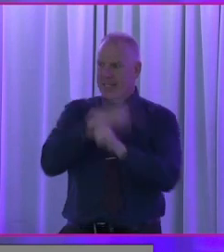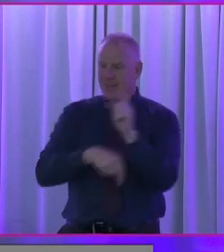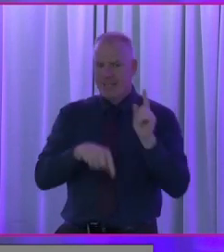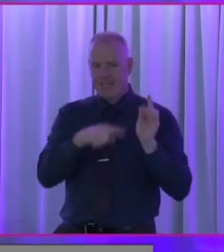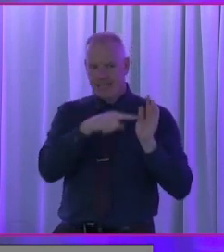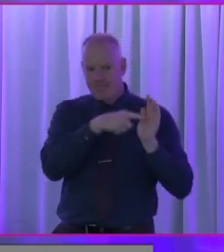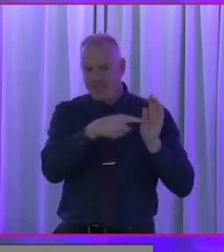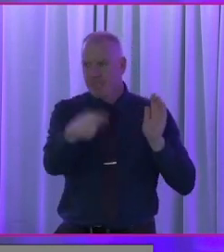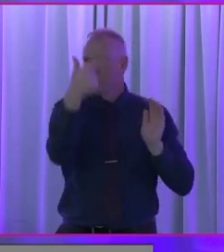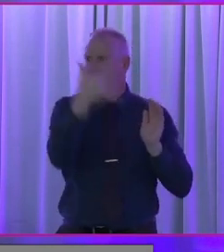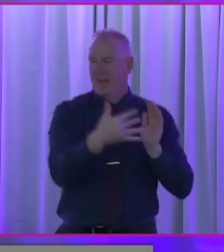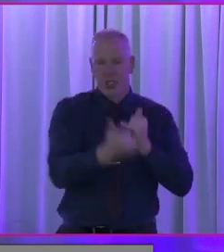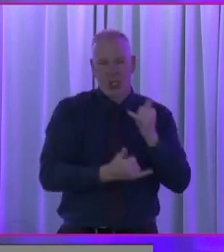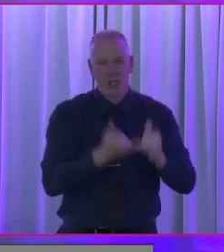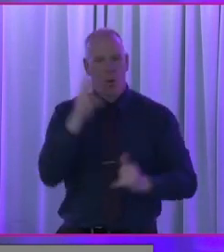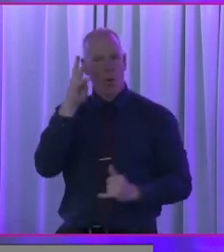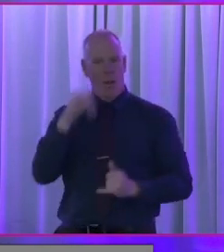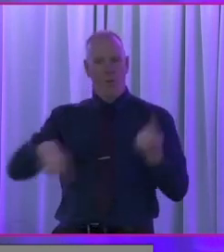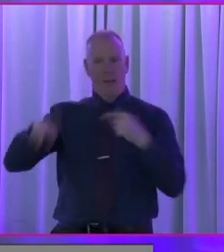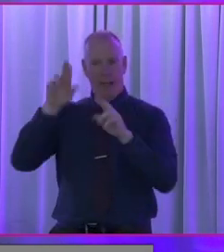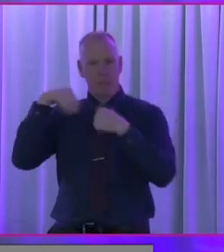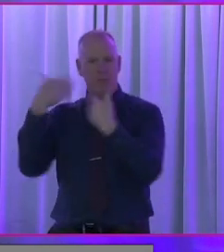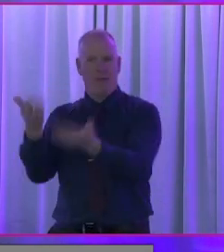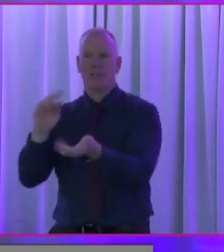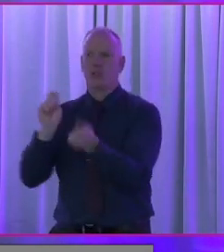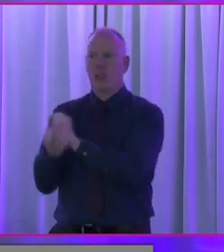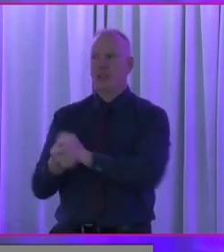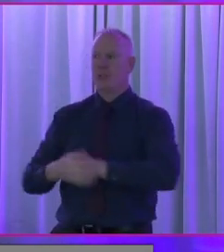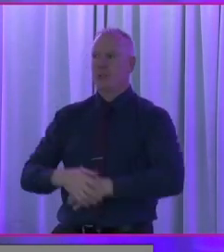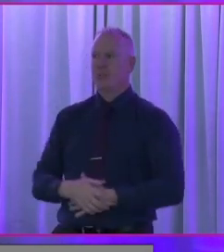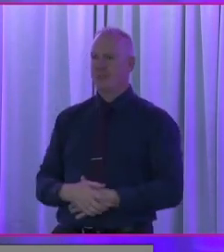disability, because that's the way that we can deliver change.